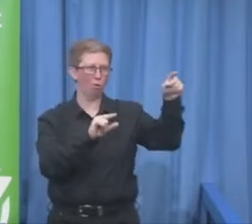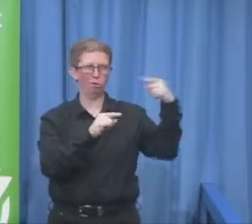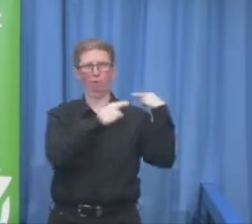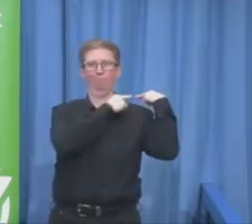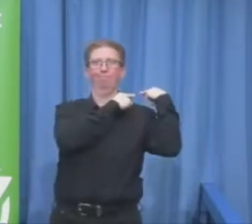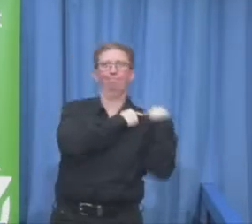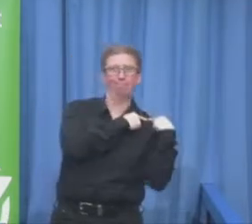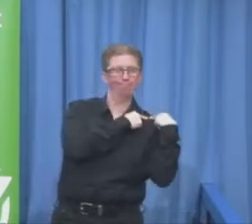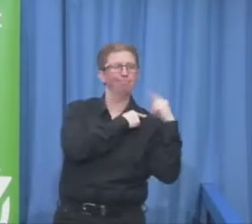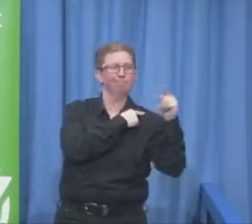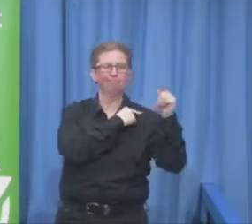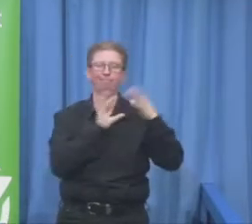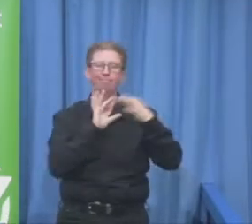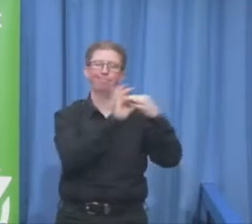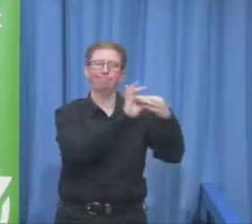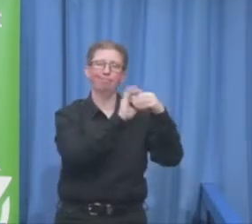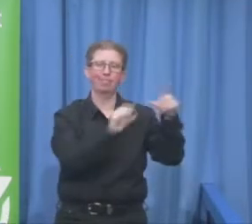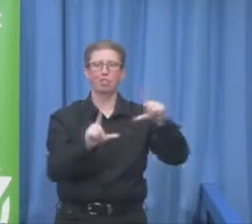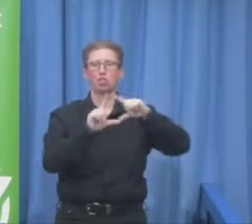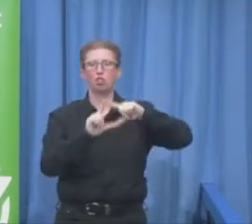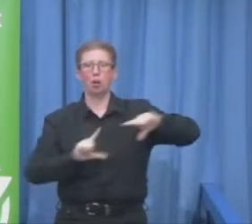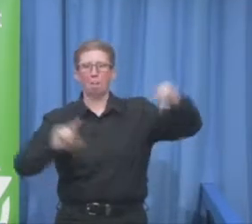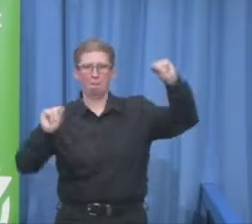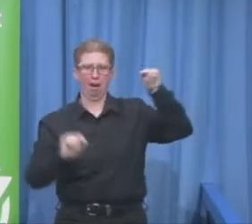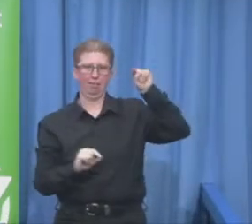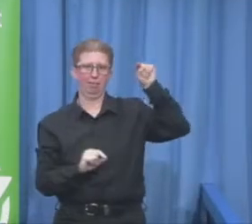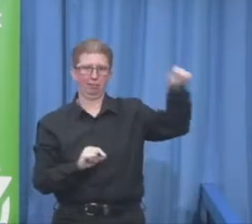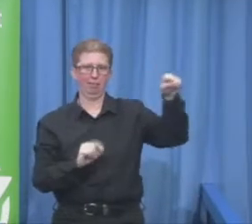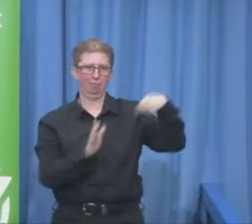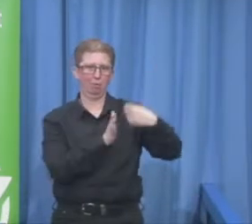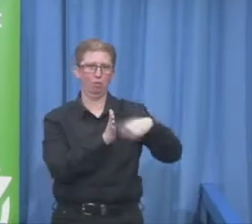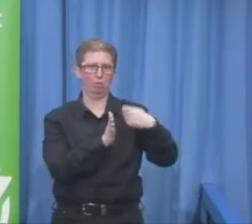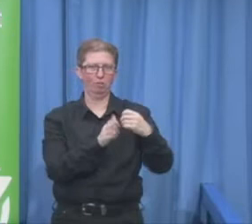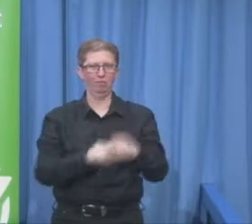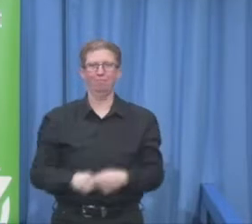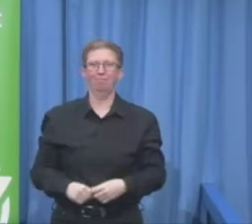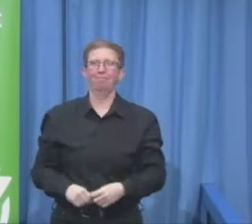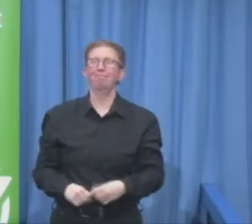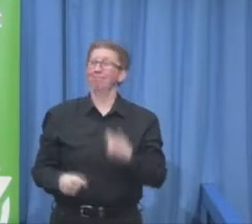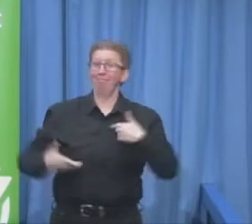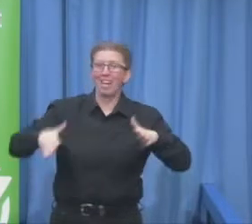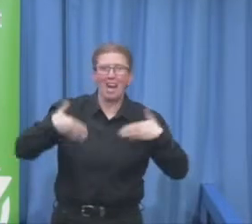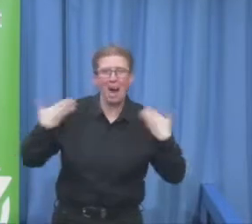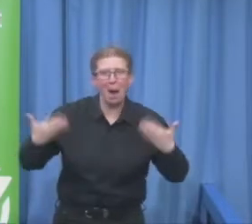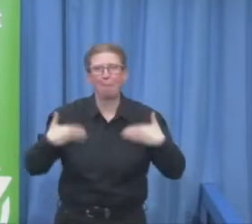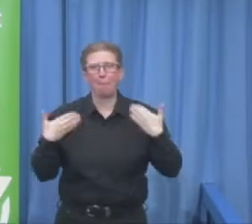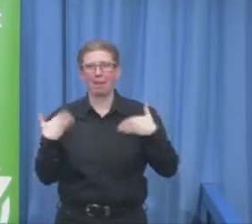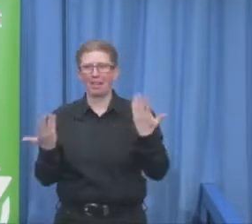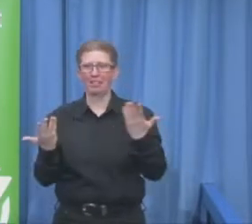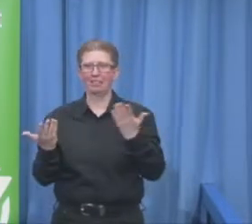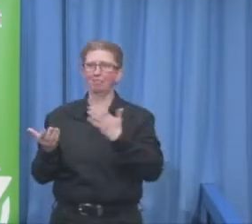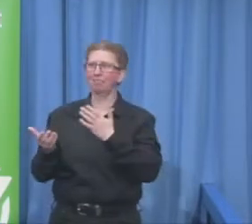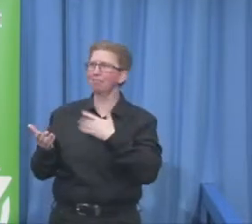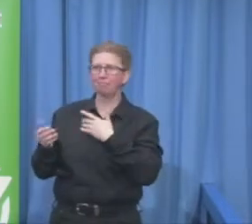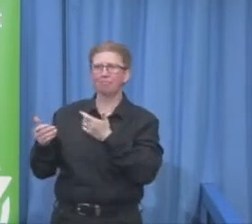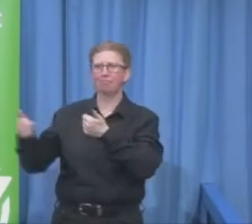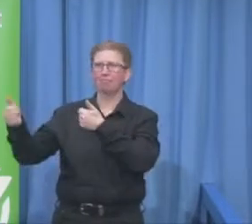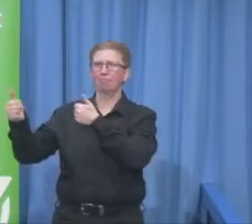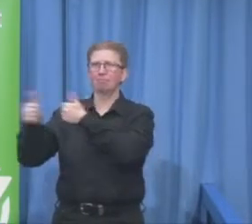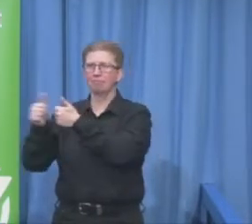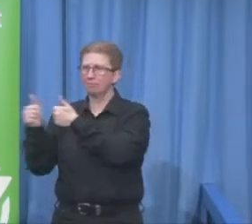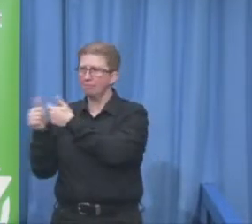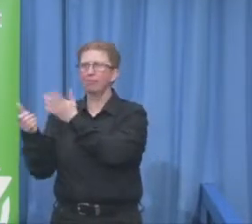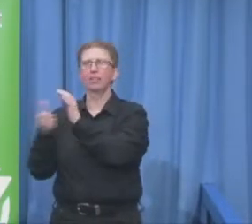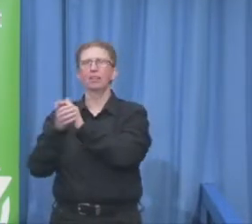after me I'm happy to have Shinji here also. So that's my friend from Japan. He will be because I've been asking